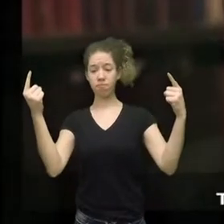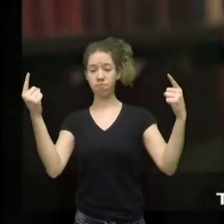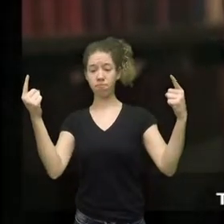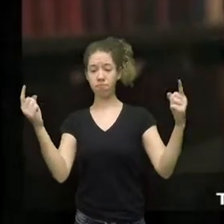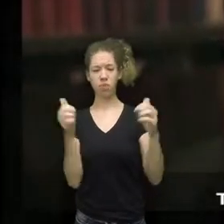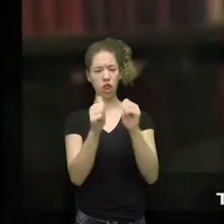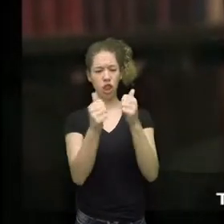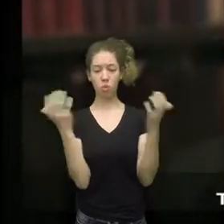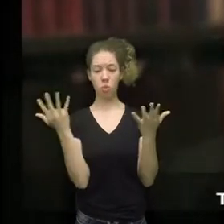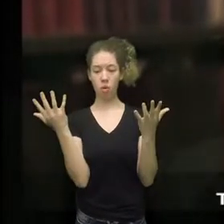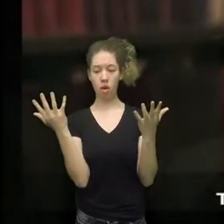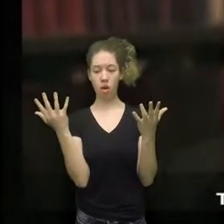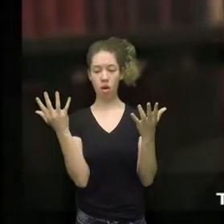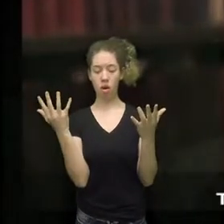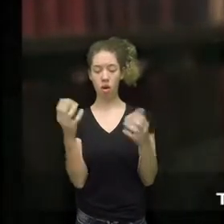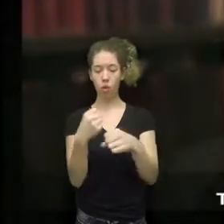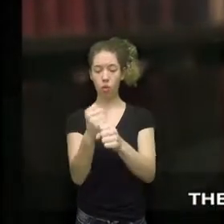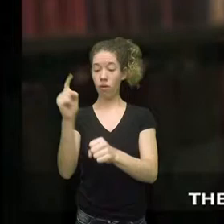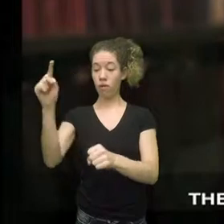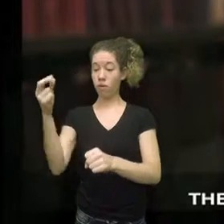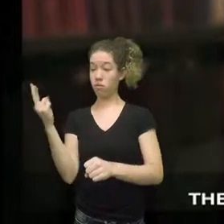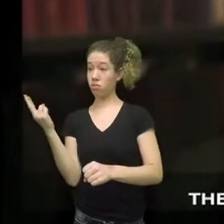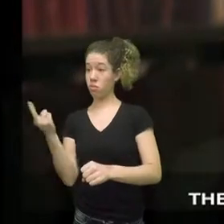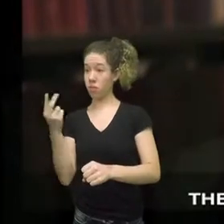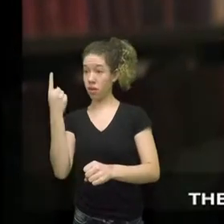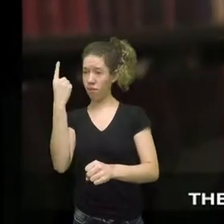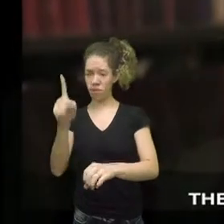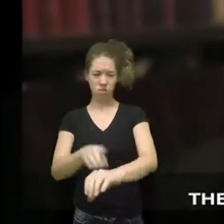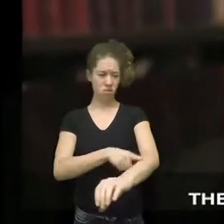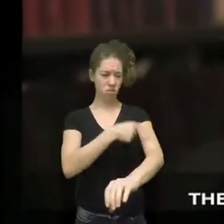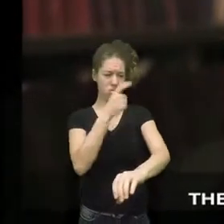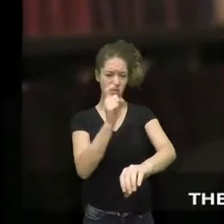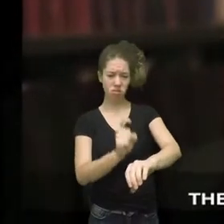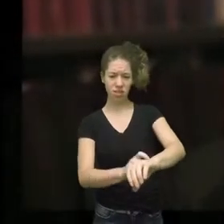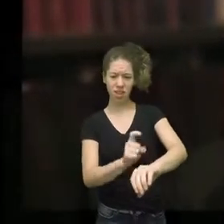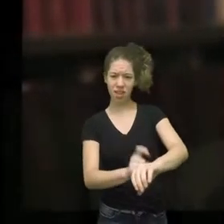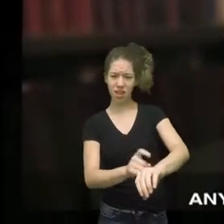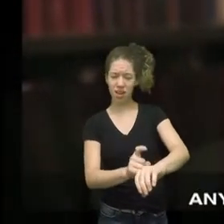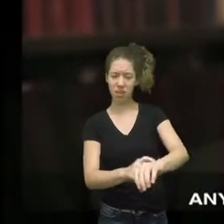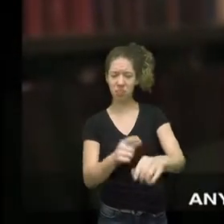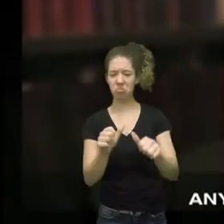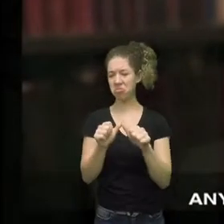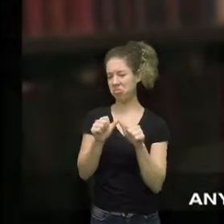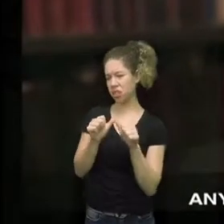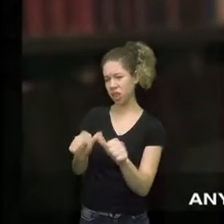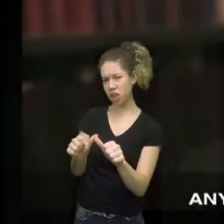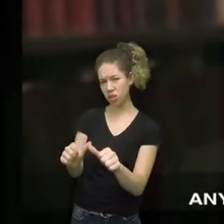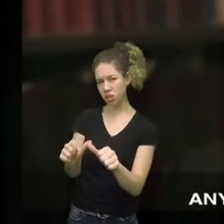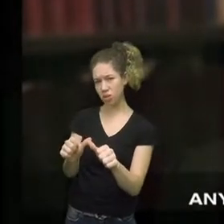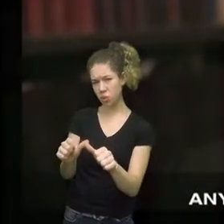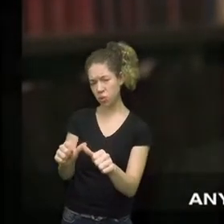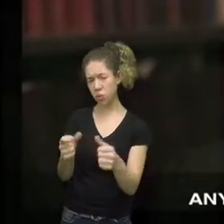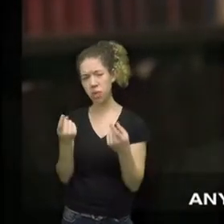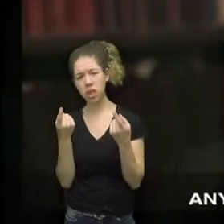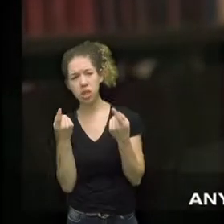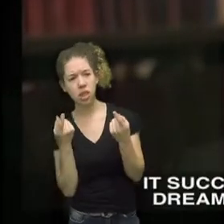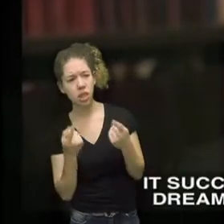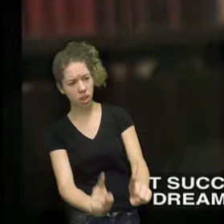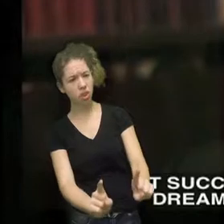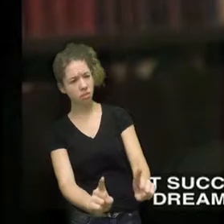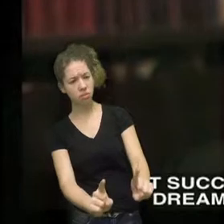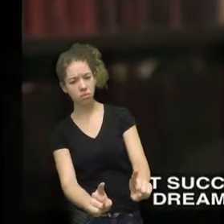The challenge was to create a republic, the first one in the history of the world that could have any significant longevity.